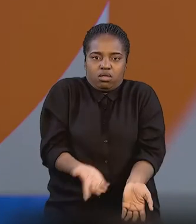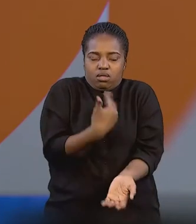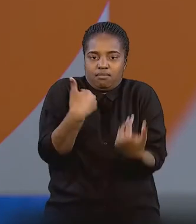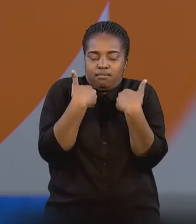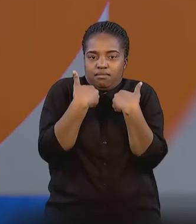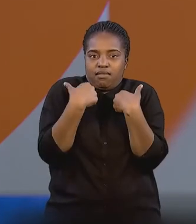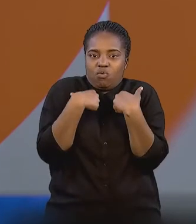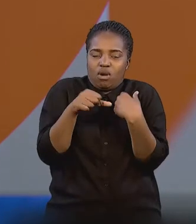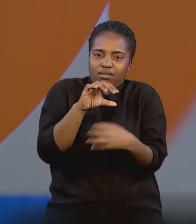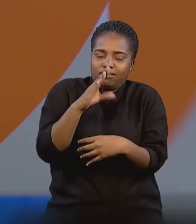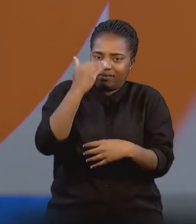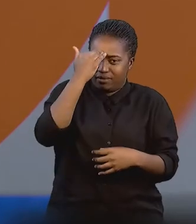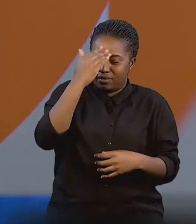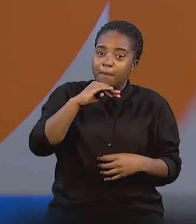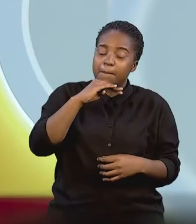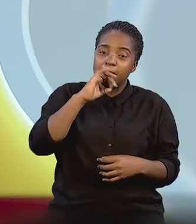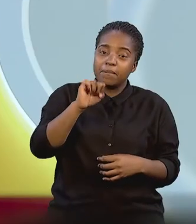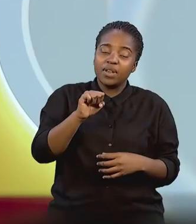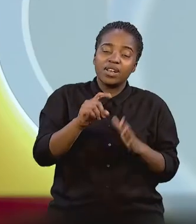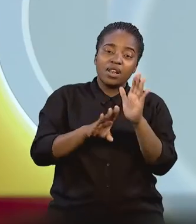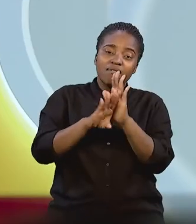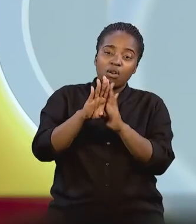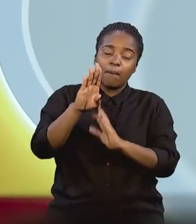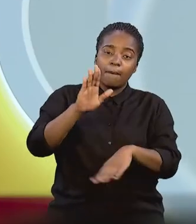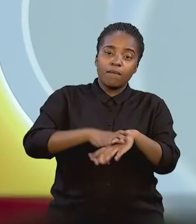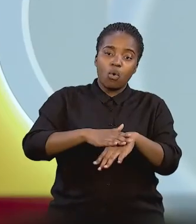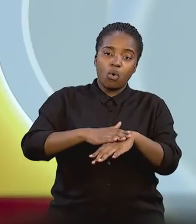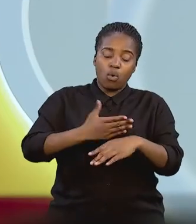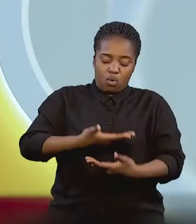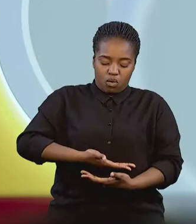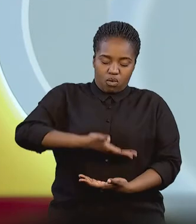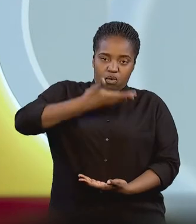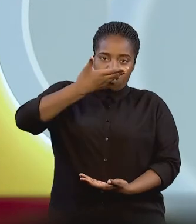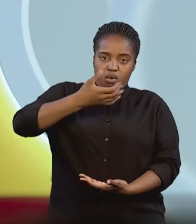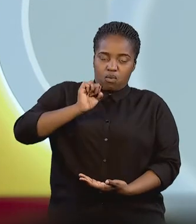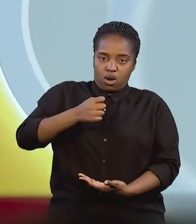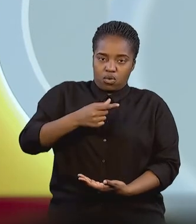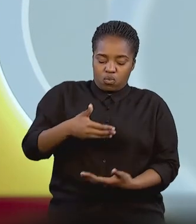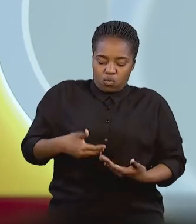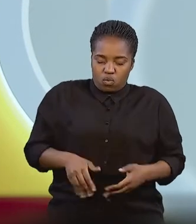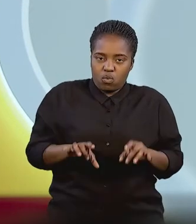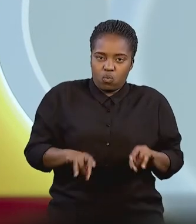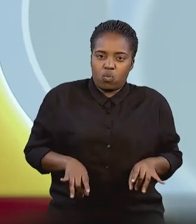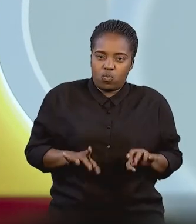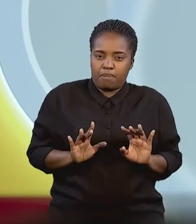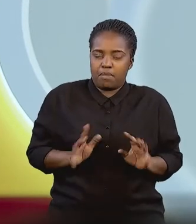know, and I wanted to find out, was it actually developed to focus more on para- and quadriplegic persons